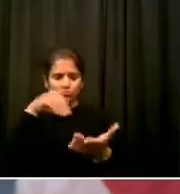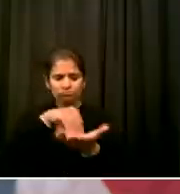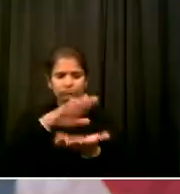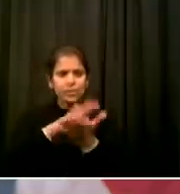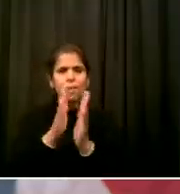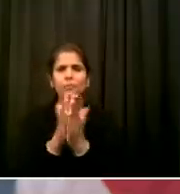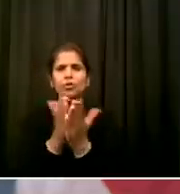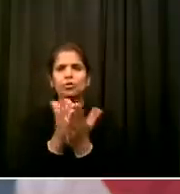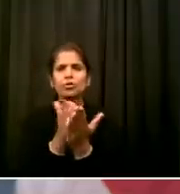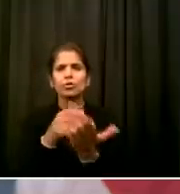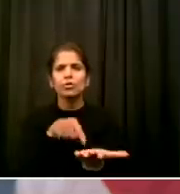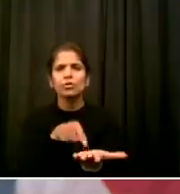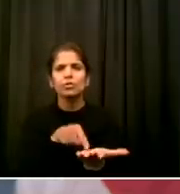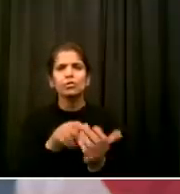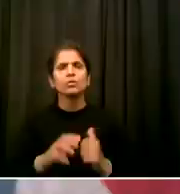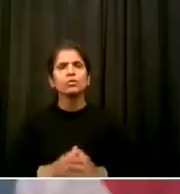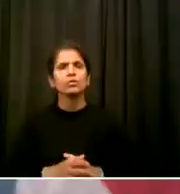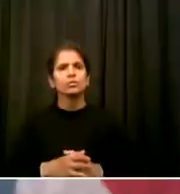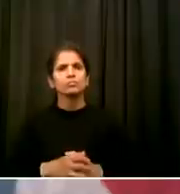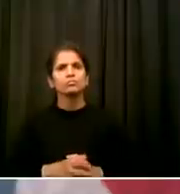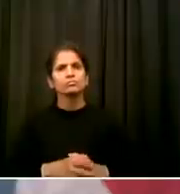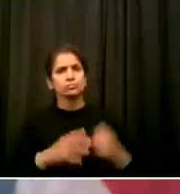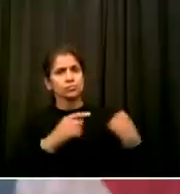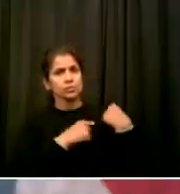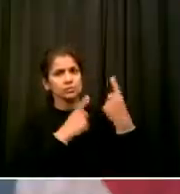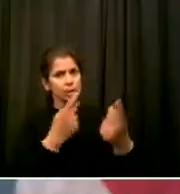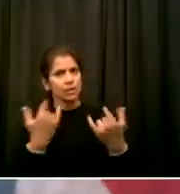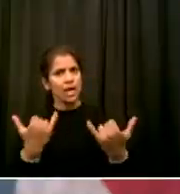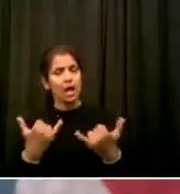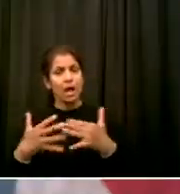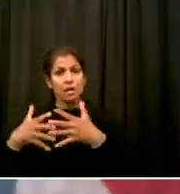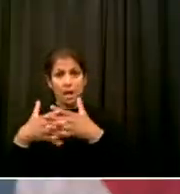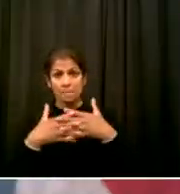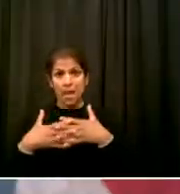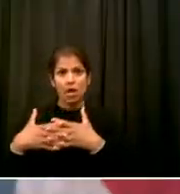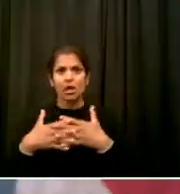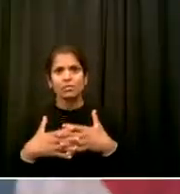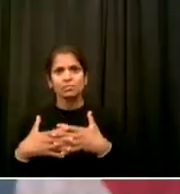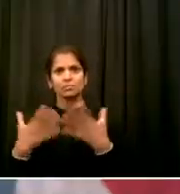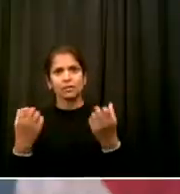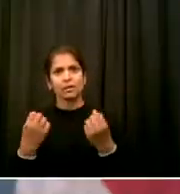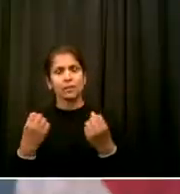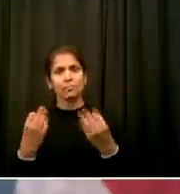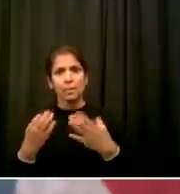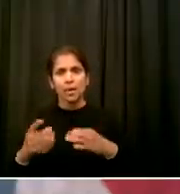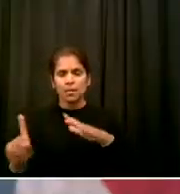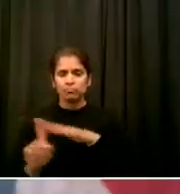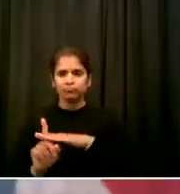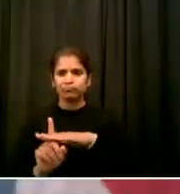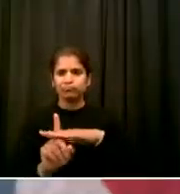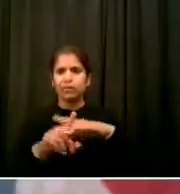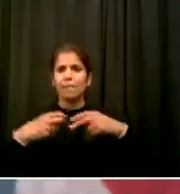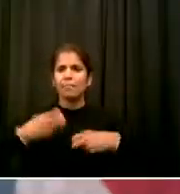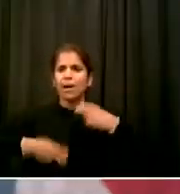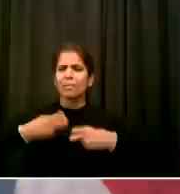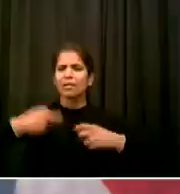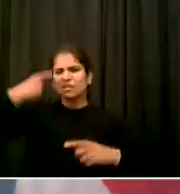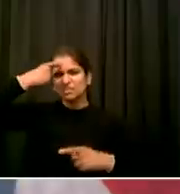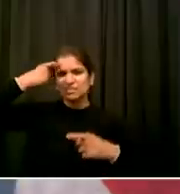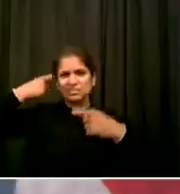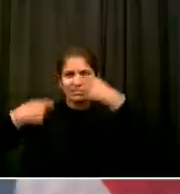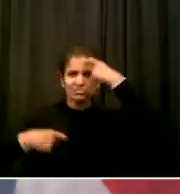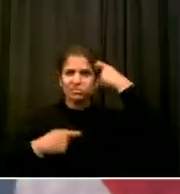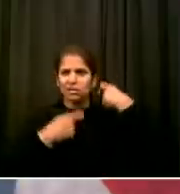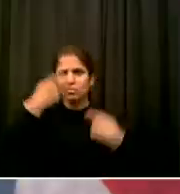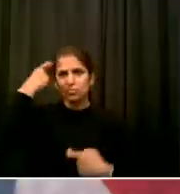generation to generation The protests continue As New Yorkers and as Americans We live with